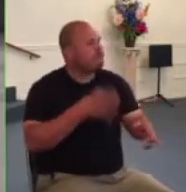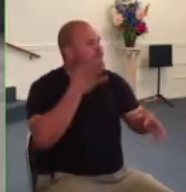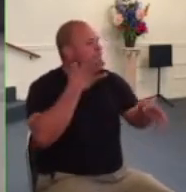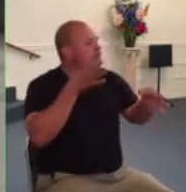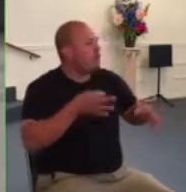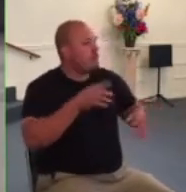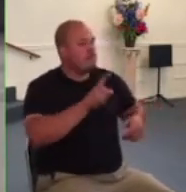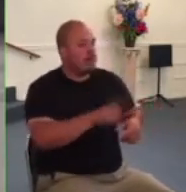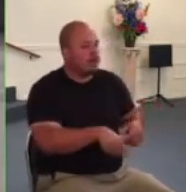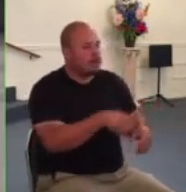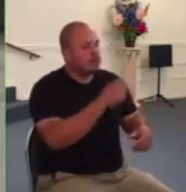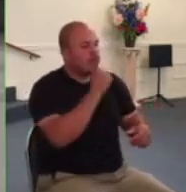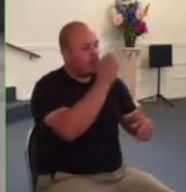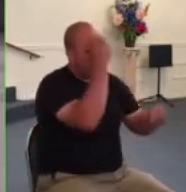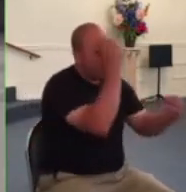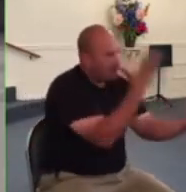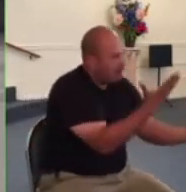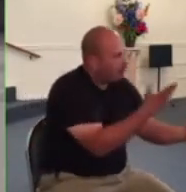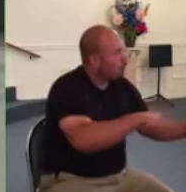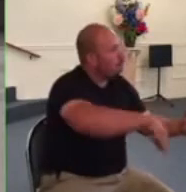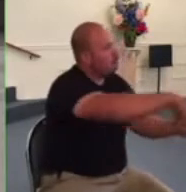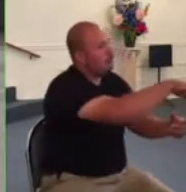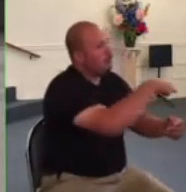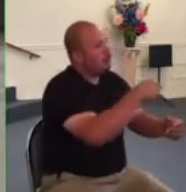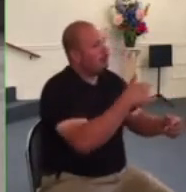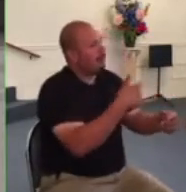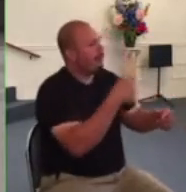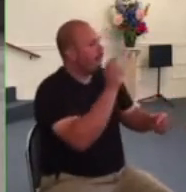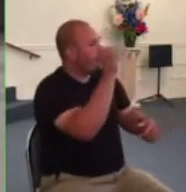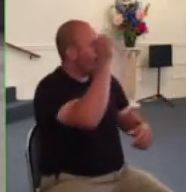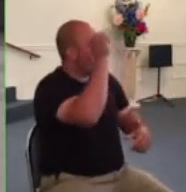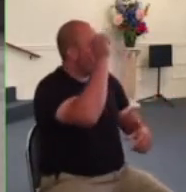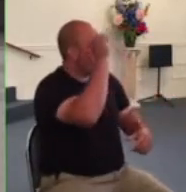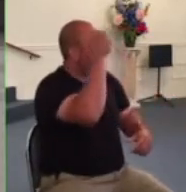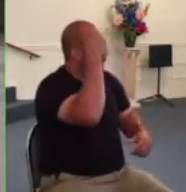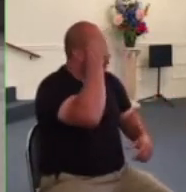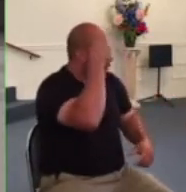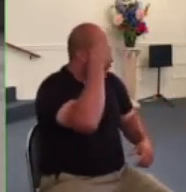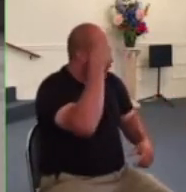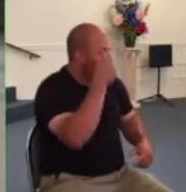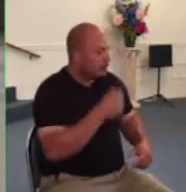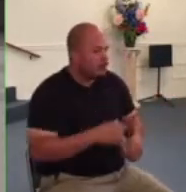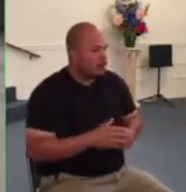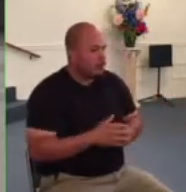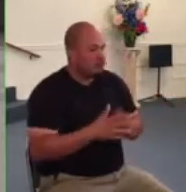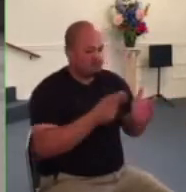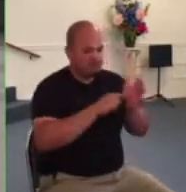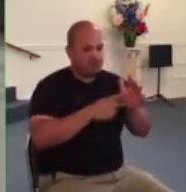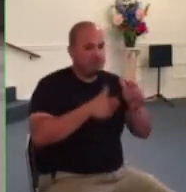those times when as believers we must disobey the government in order to do the will of god